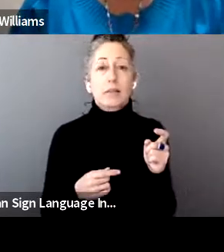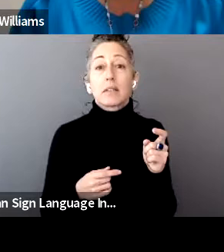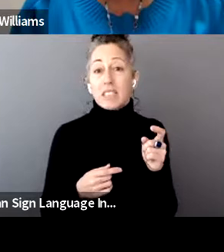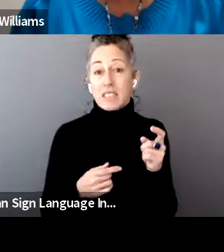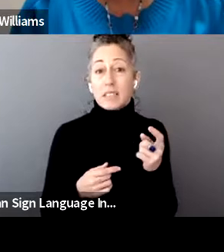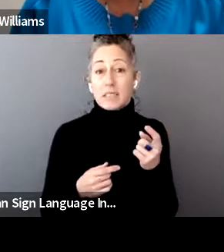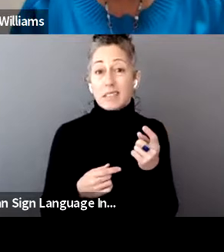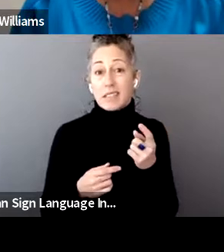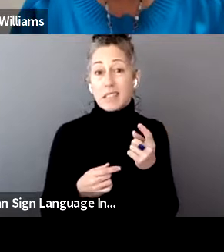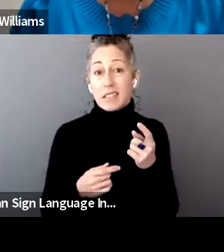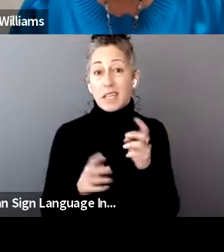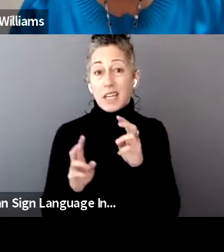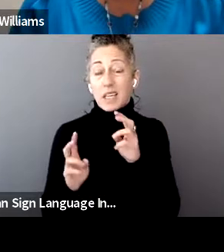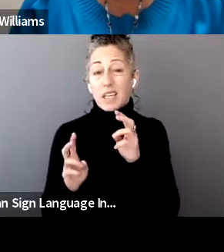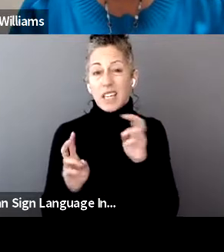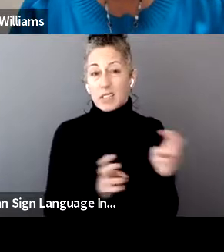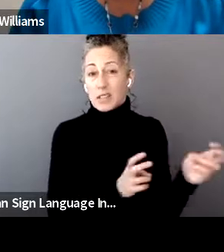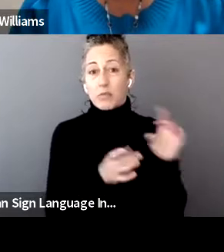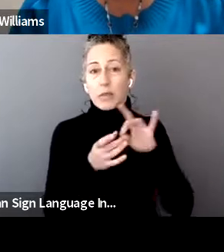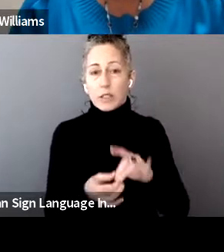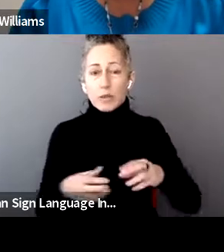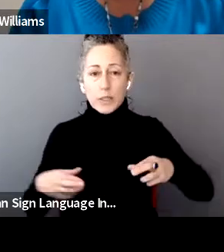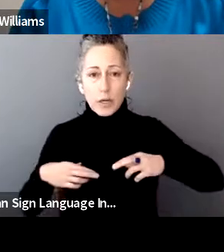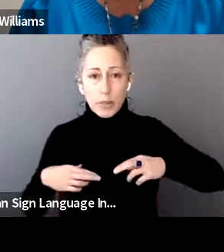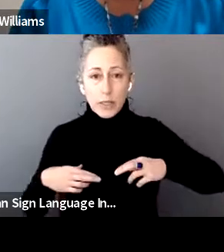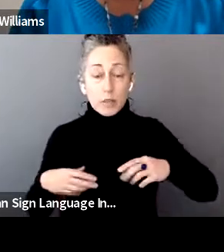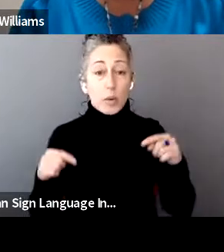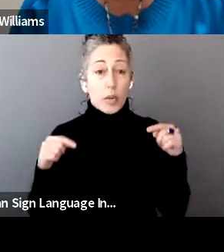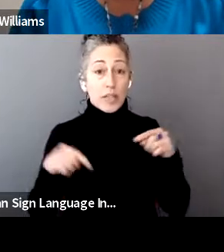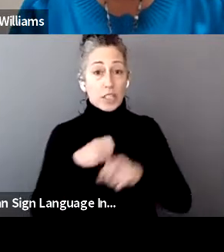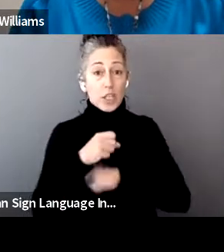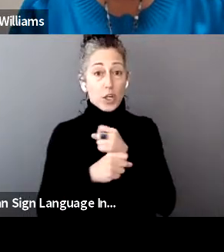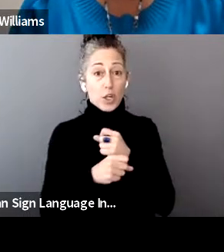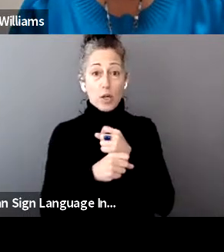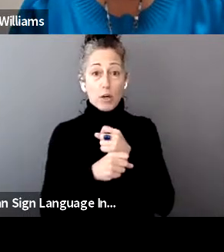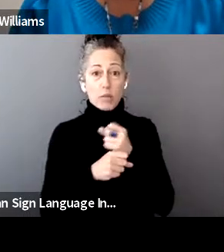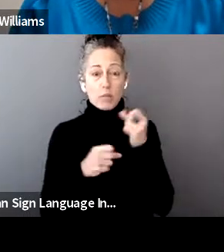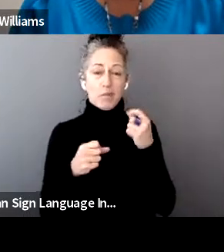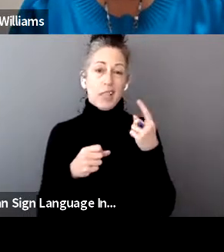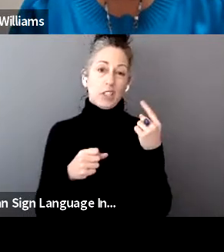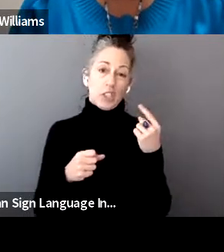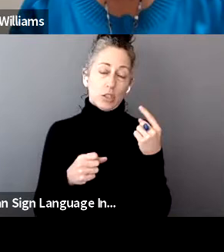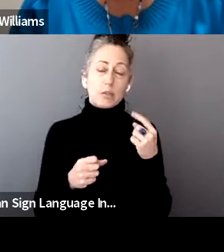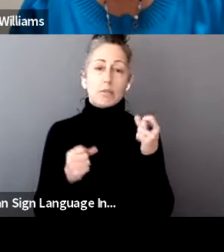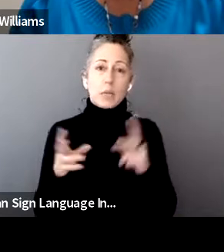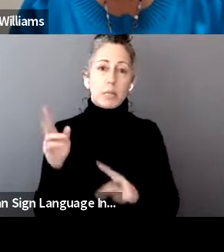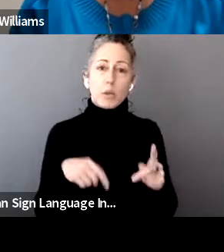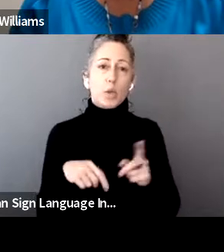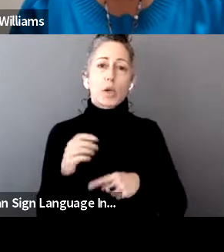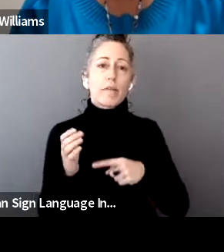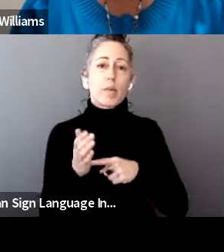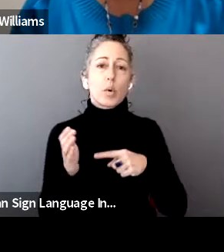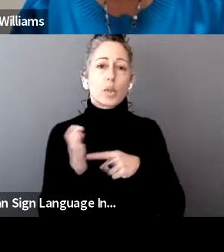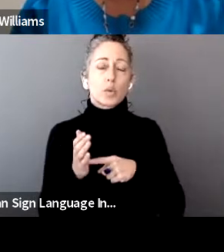I imagine a lot of people did not have much money to set aside for retirement last year. And probably many people had to pull